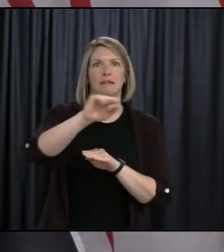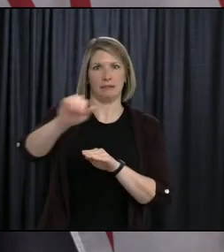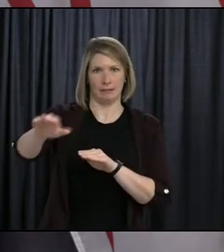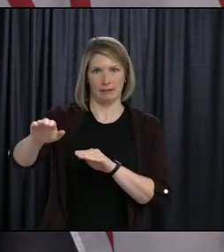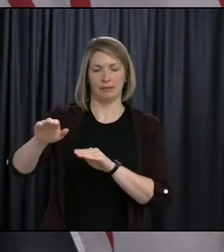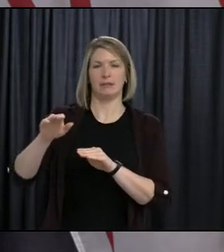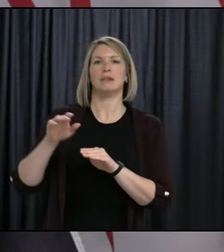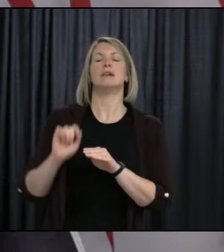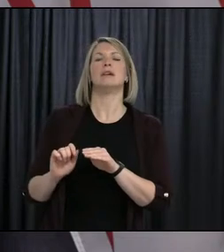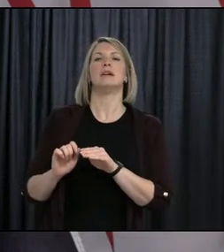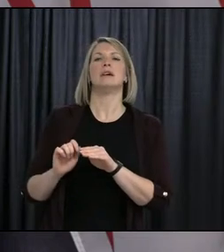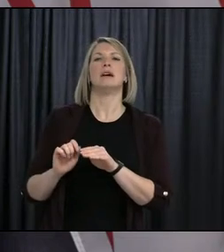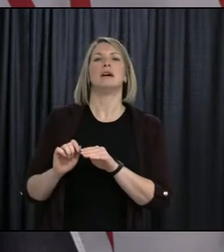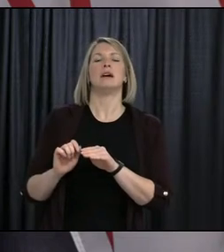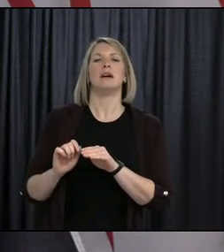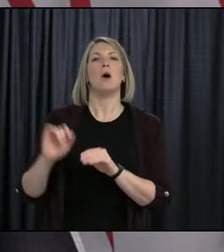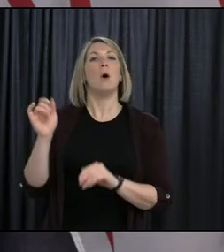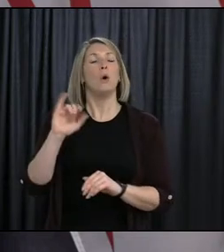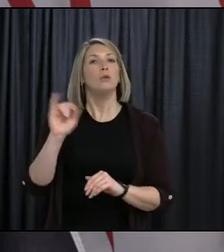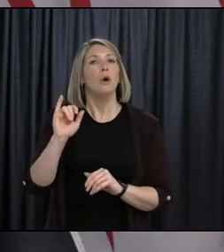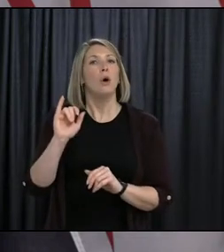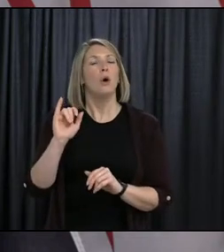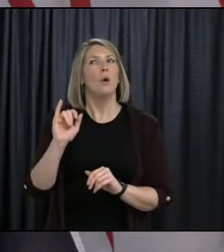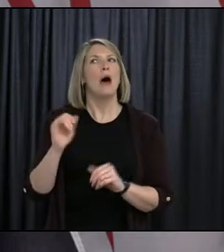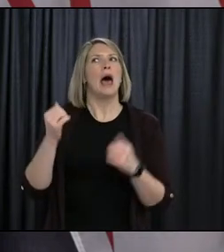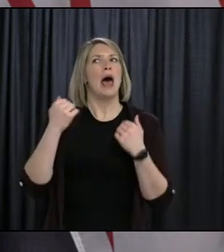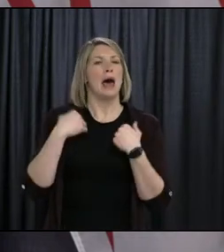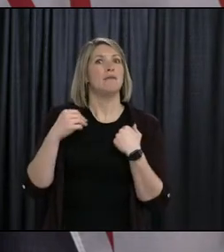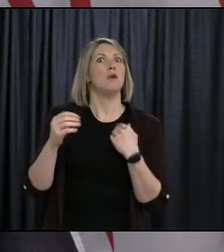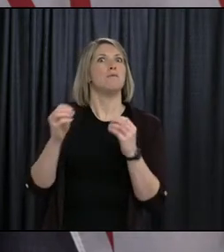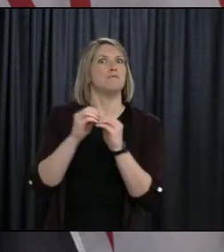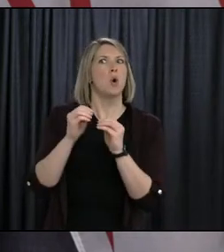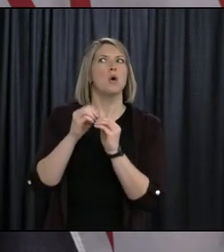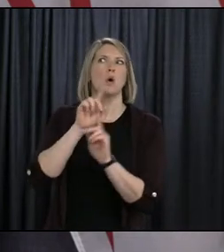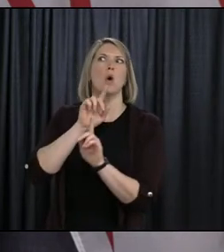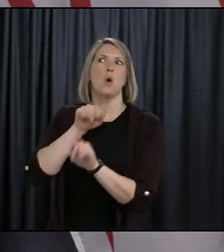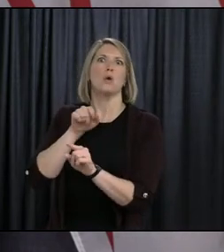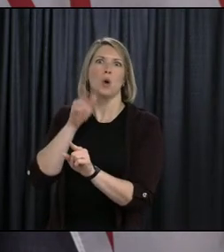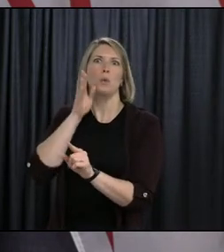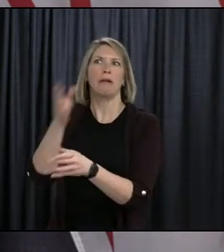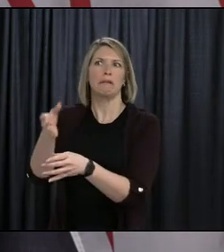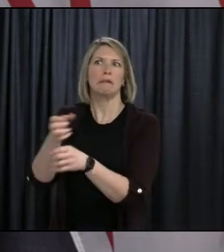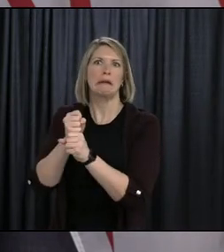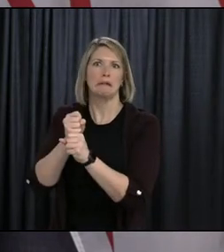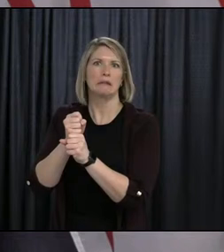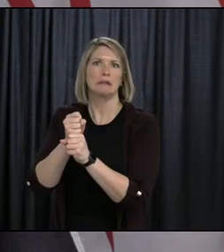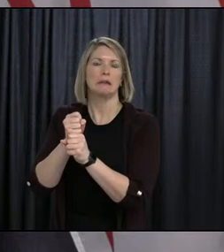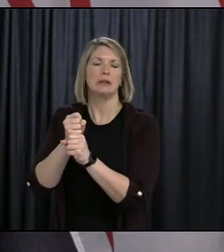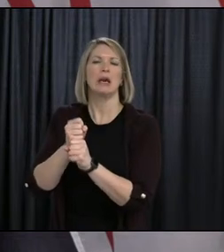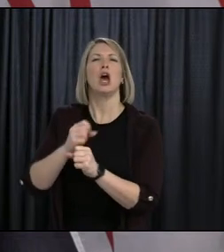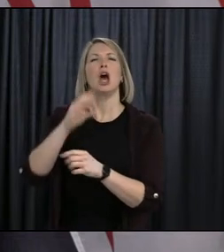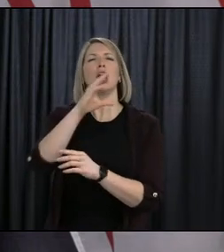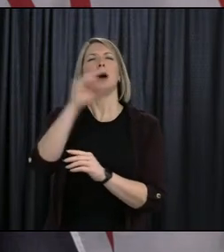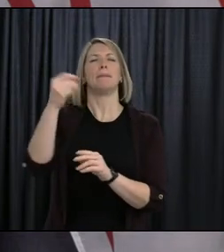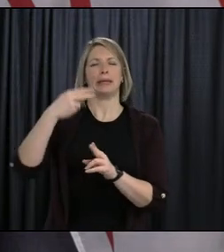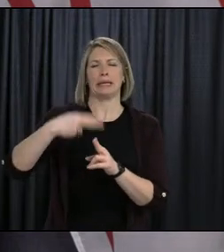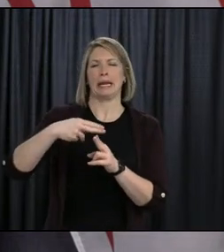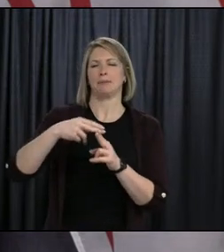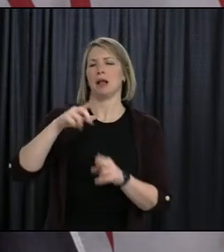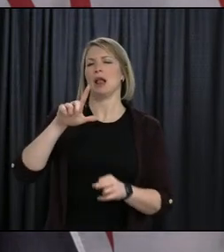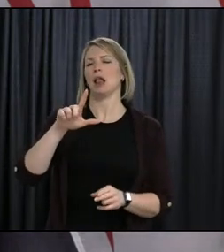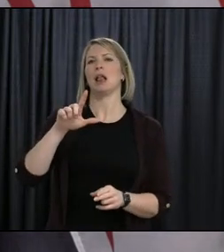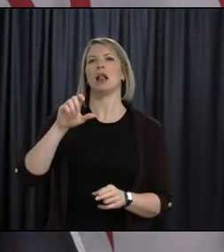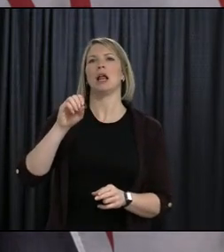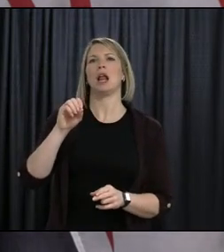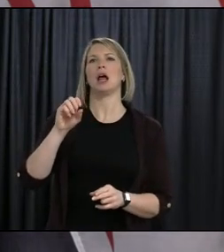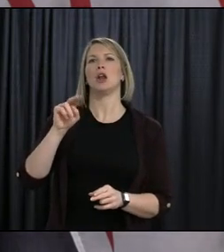have a number of different target dates that have been provided by the company Lenovo, and they've assured it that they